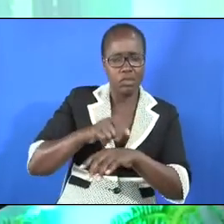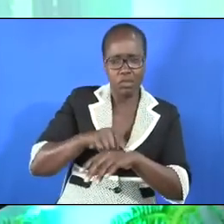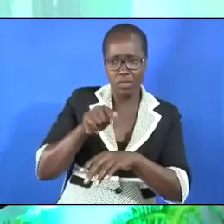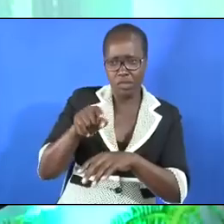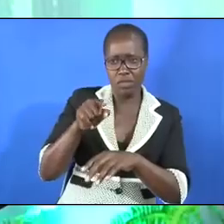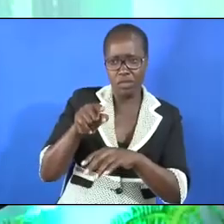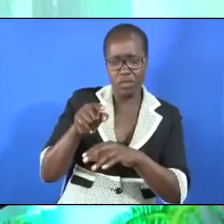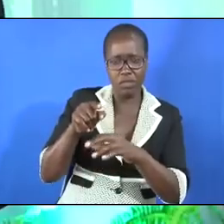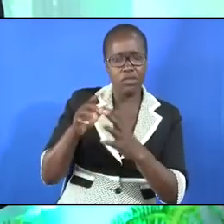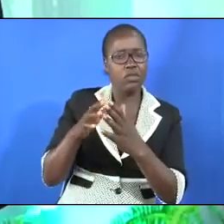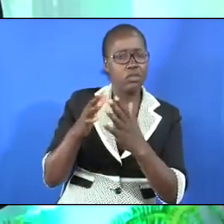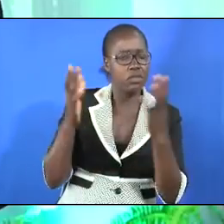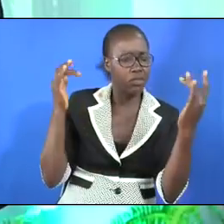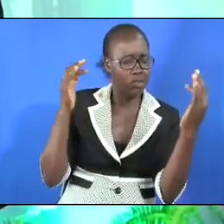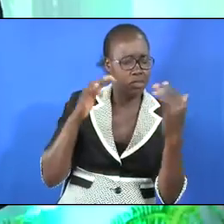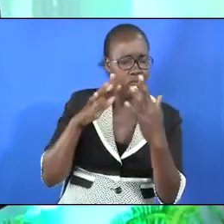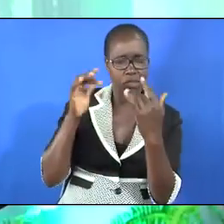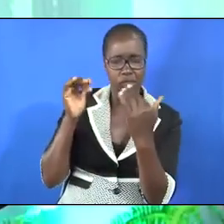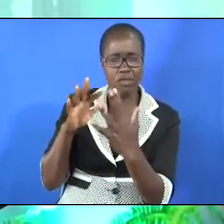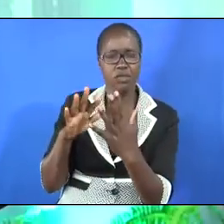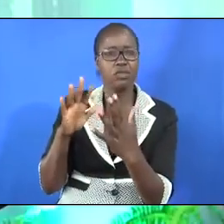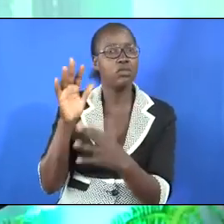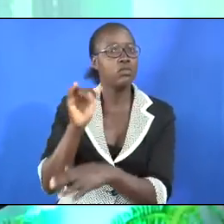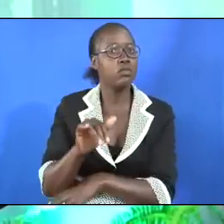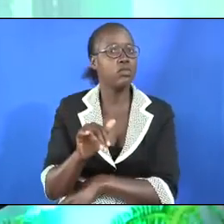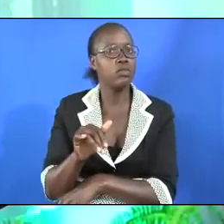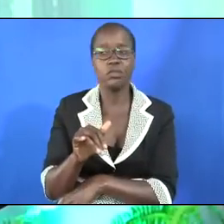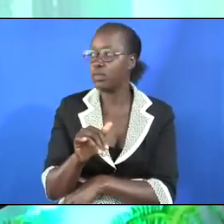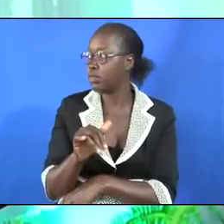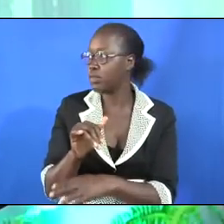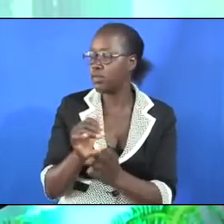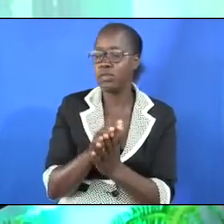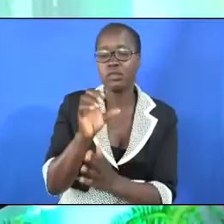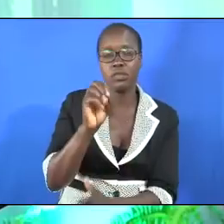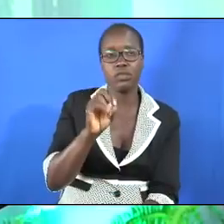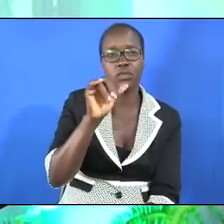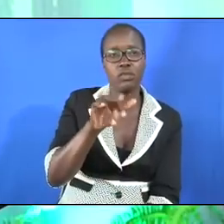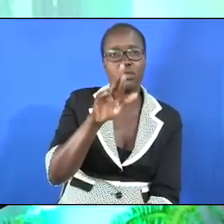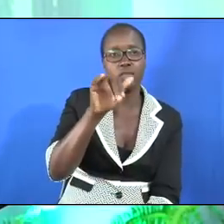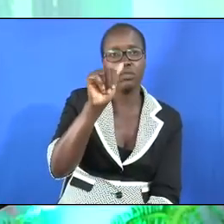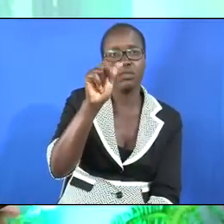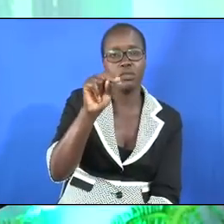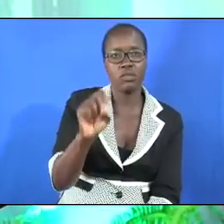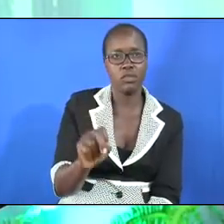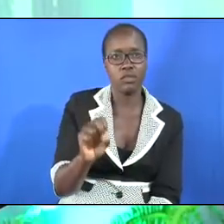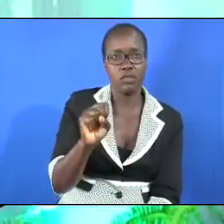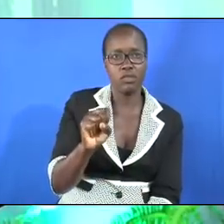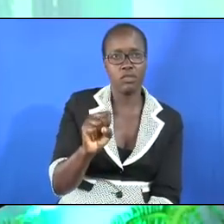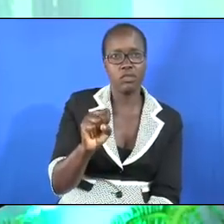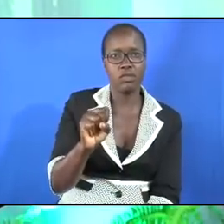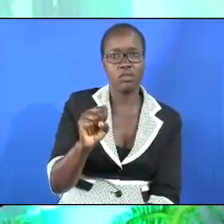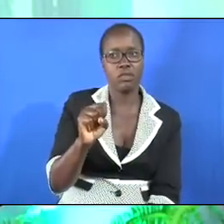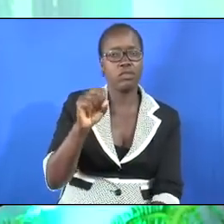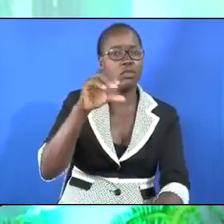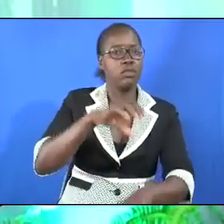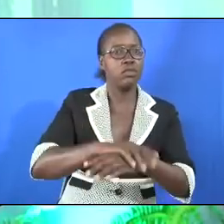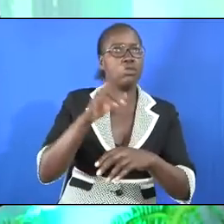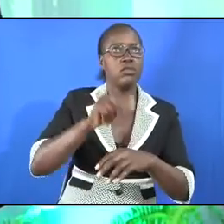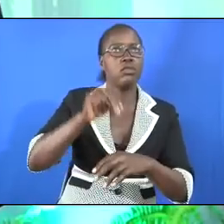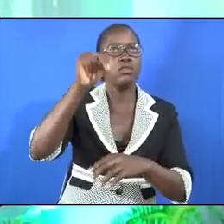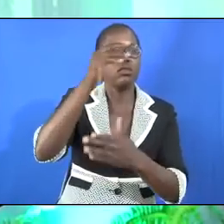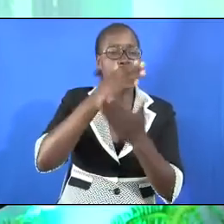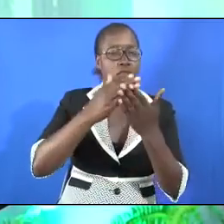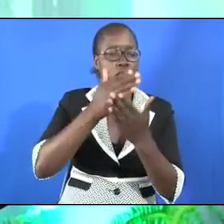such a raid that Syrians had raided the northern part of Israel.